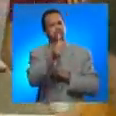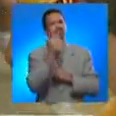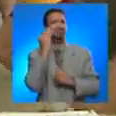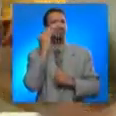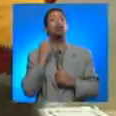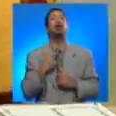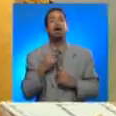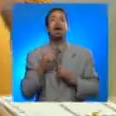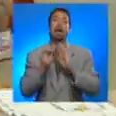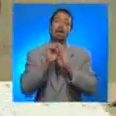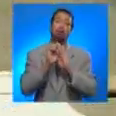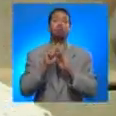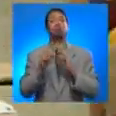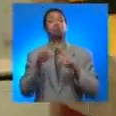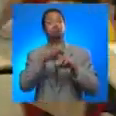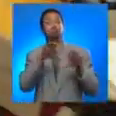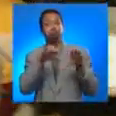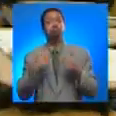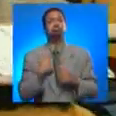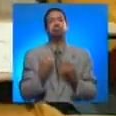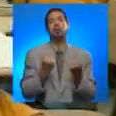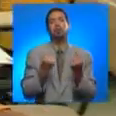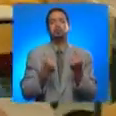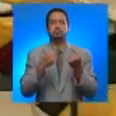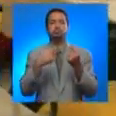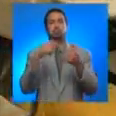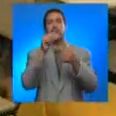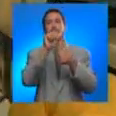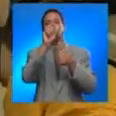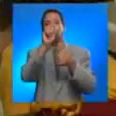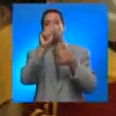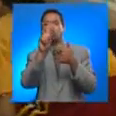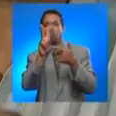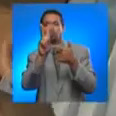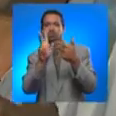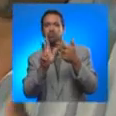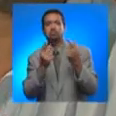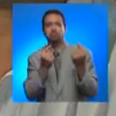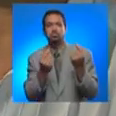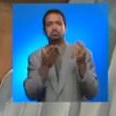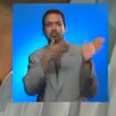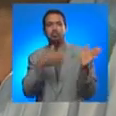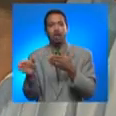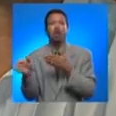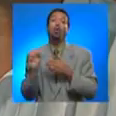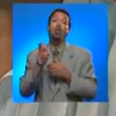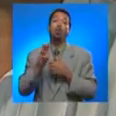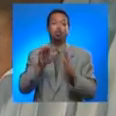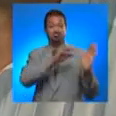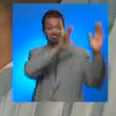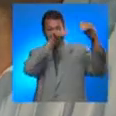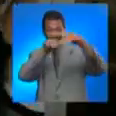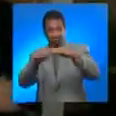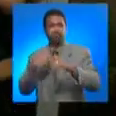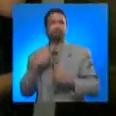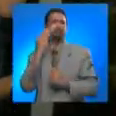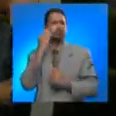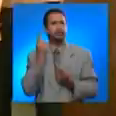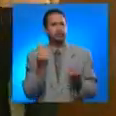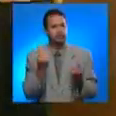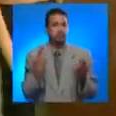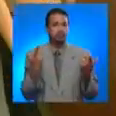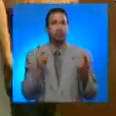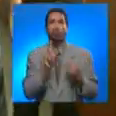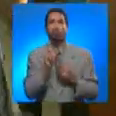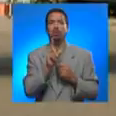way, people will know what to do in case of an earthquake and the possibility of a tsunami. You will know whether to